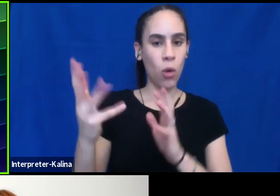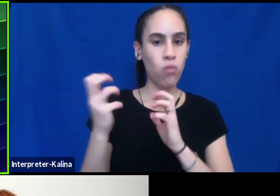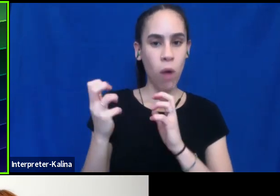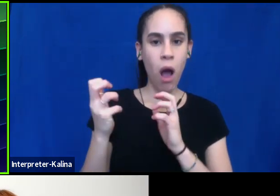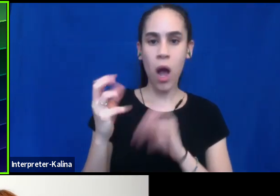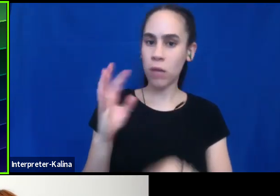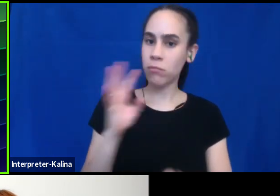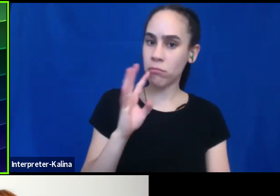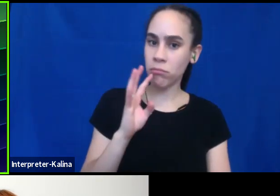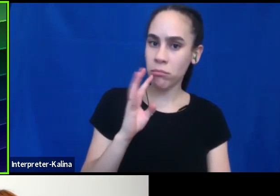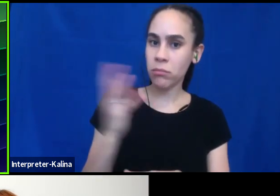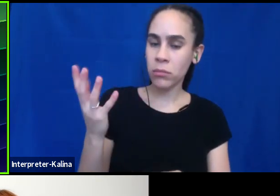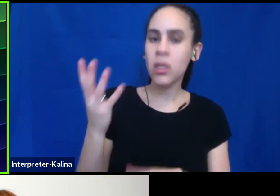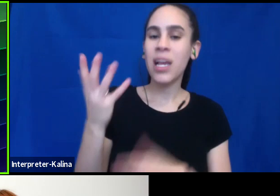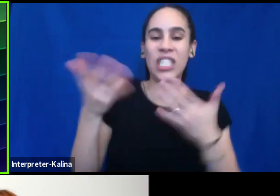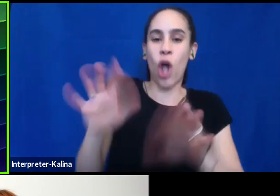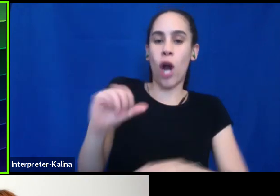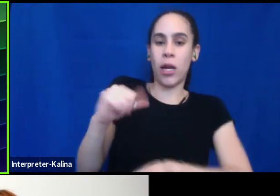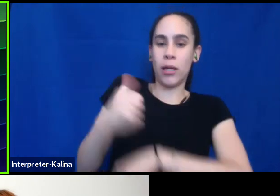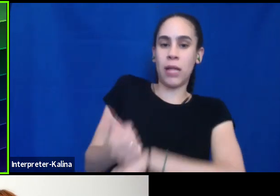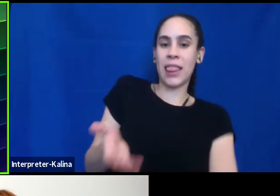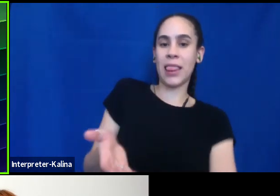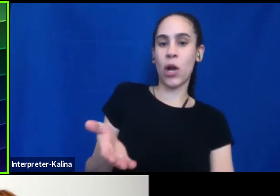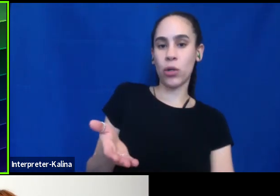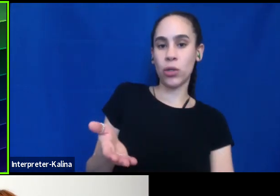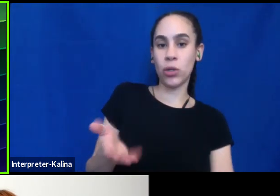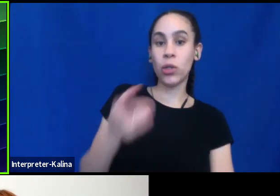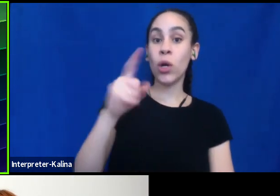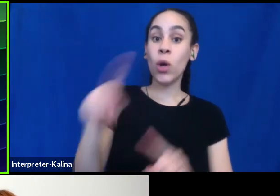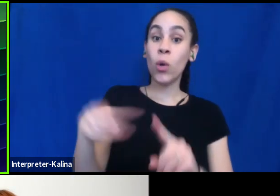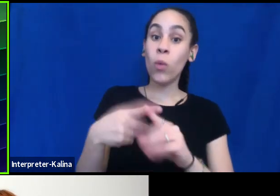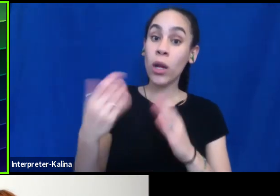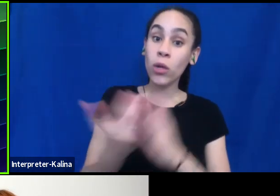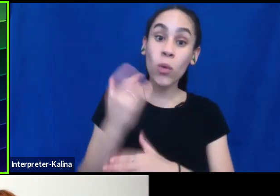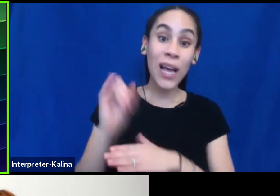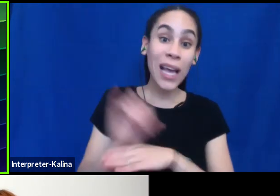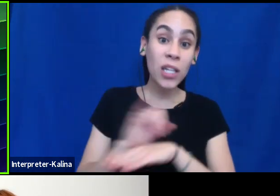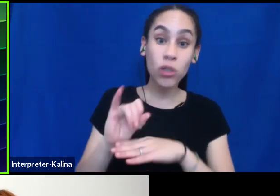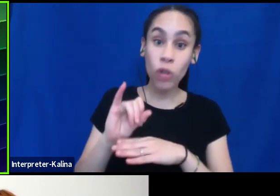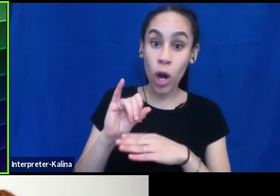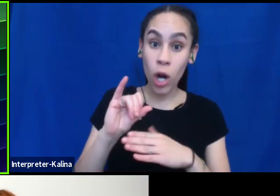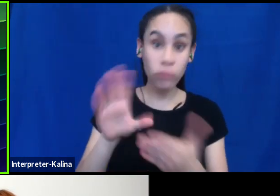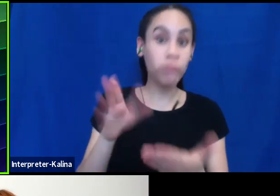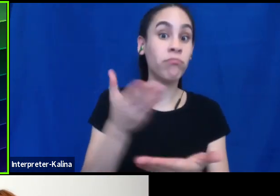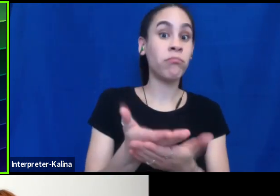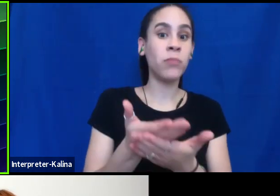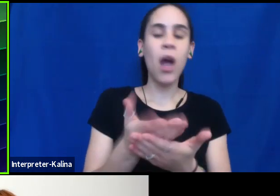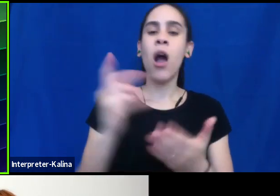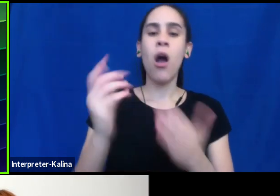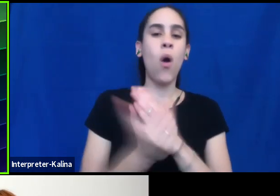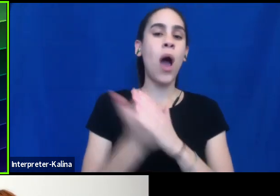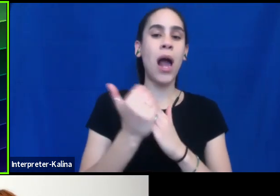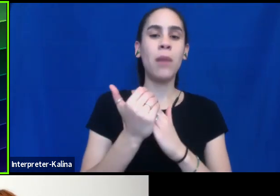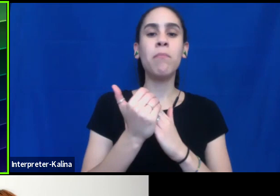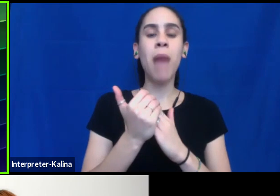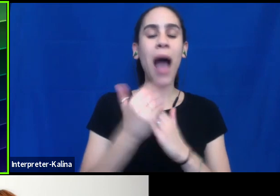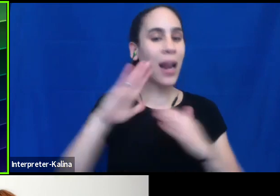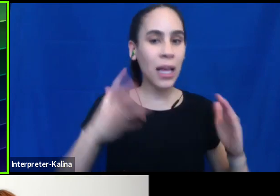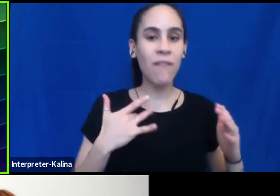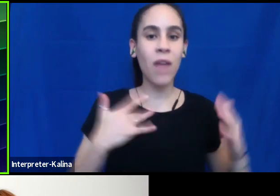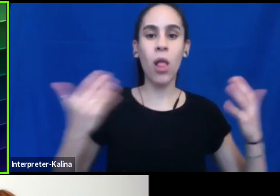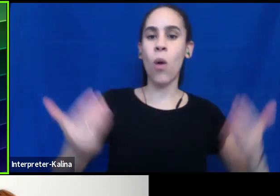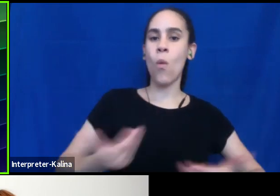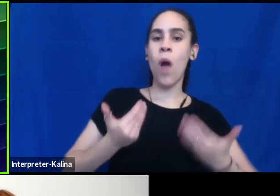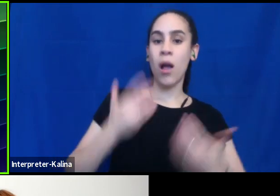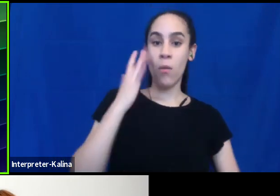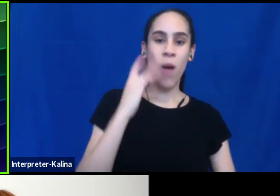it's, it's already there. And when that new intern comes in, they're automatically welcome because those systems are in place. It's not something that you're putting in place